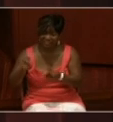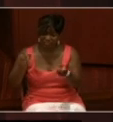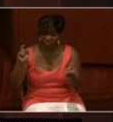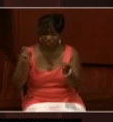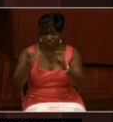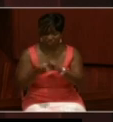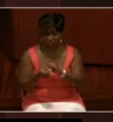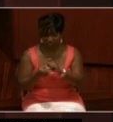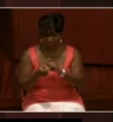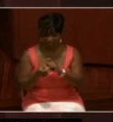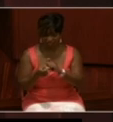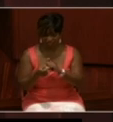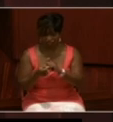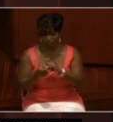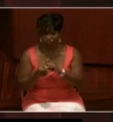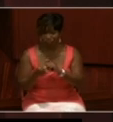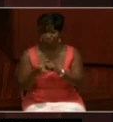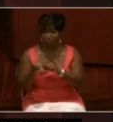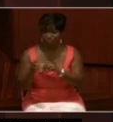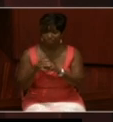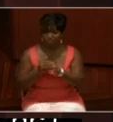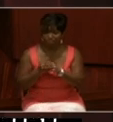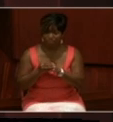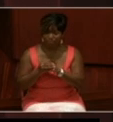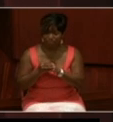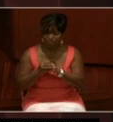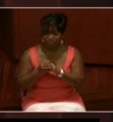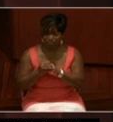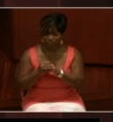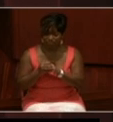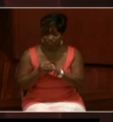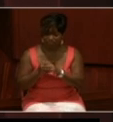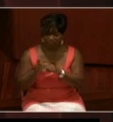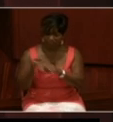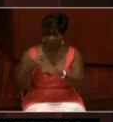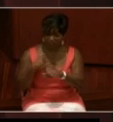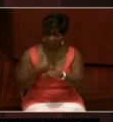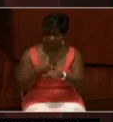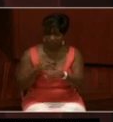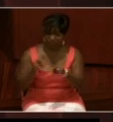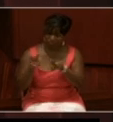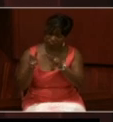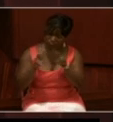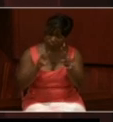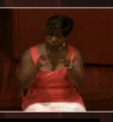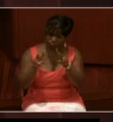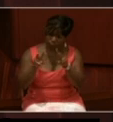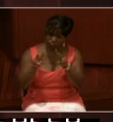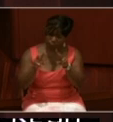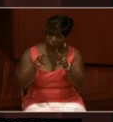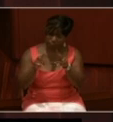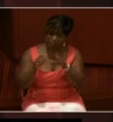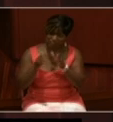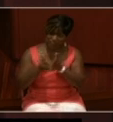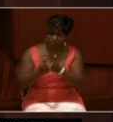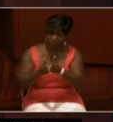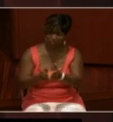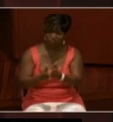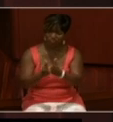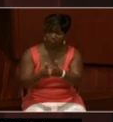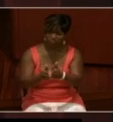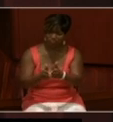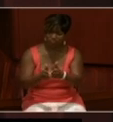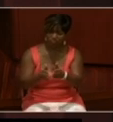Ice in motion pressing on starboard beam and giving ship bliss to starboard.